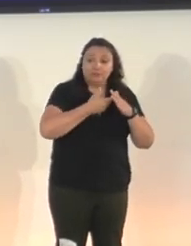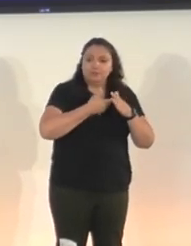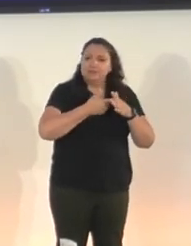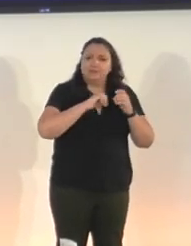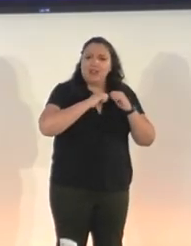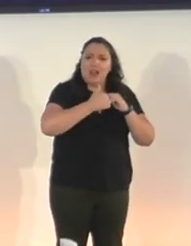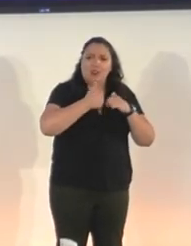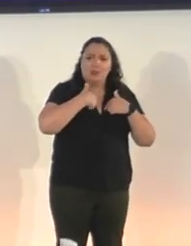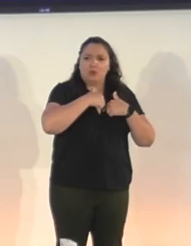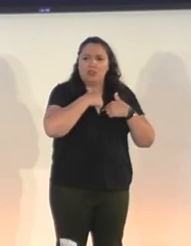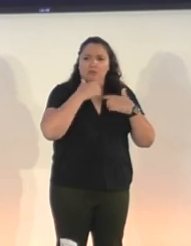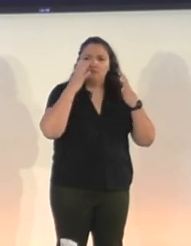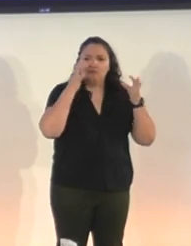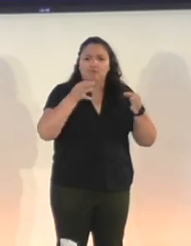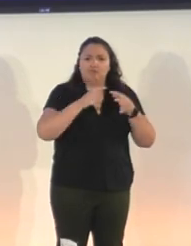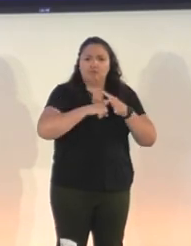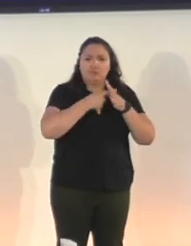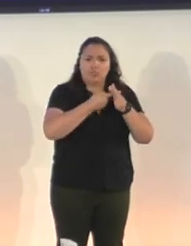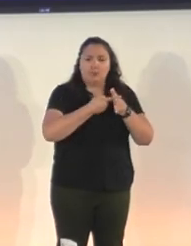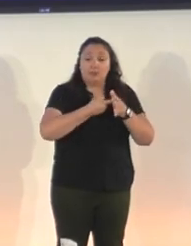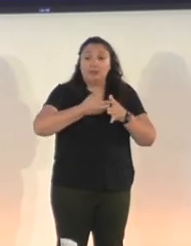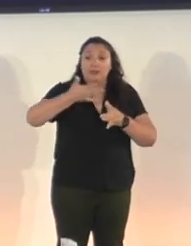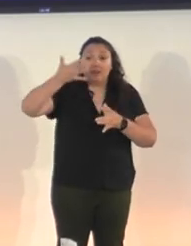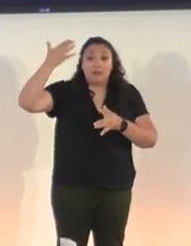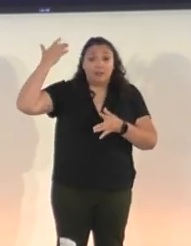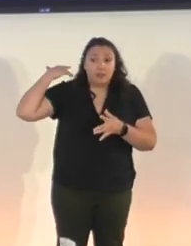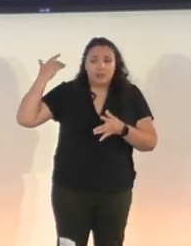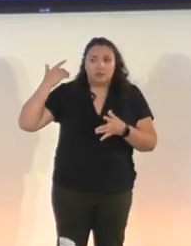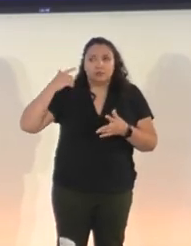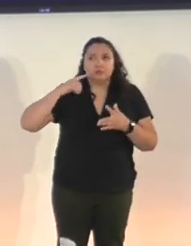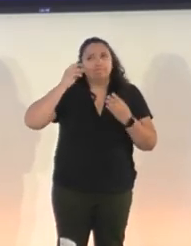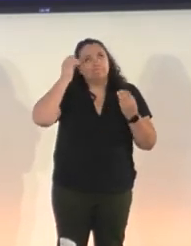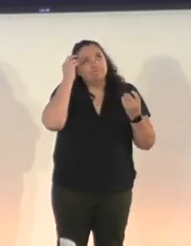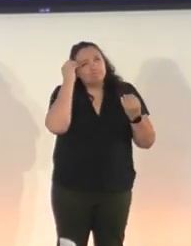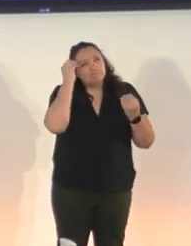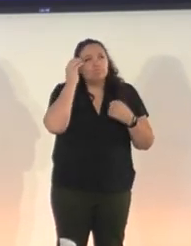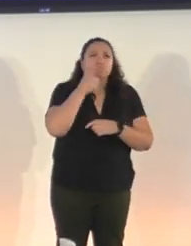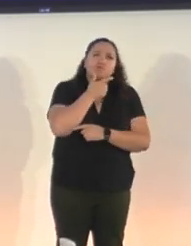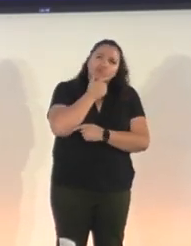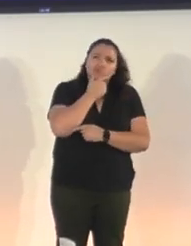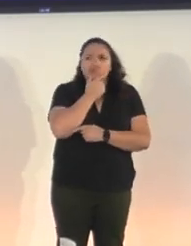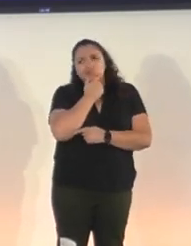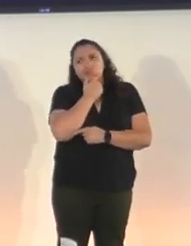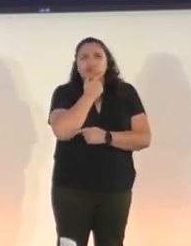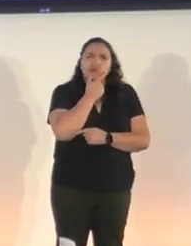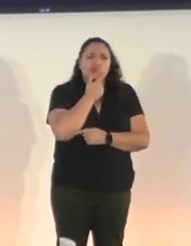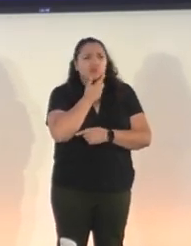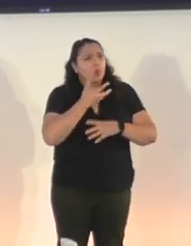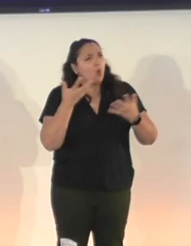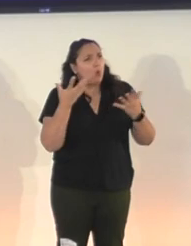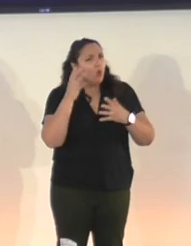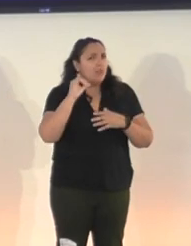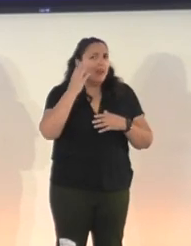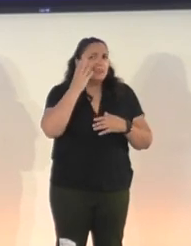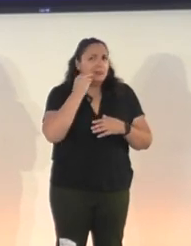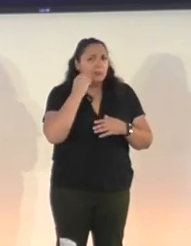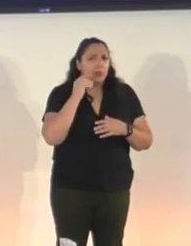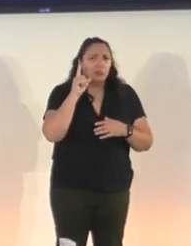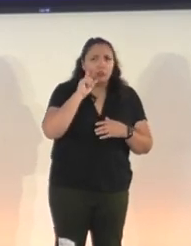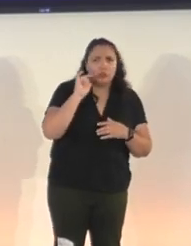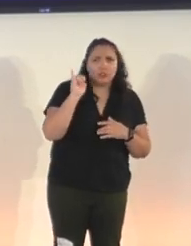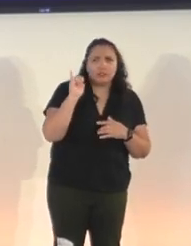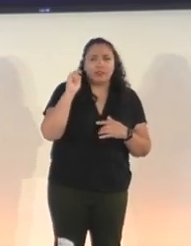get started on this? Well, we first started by asking ourselves, what would this experience be like for, uh,